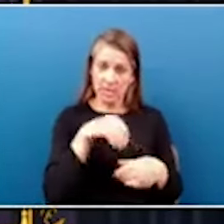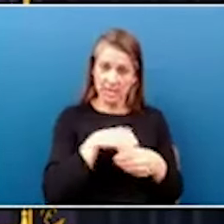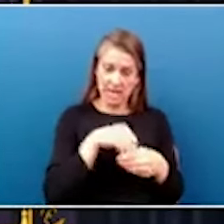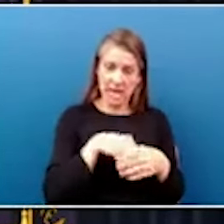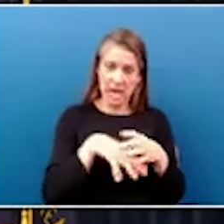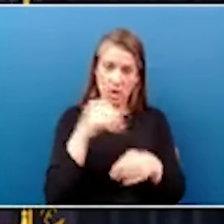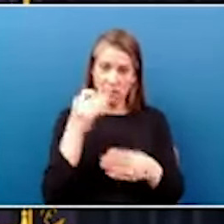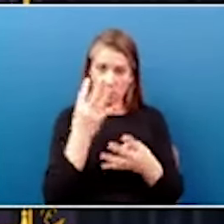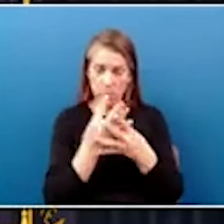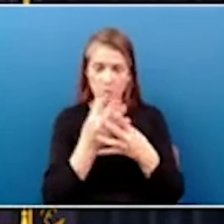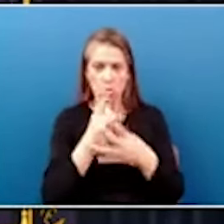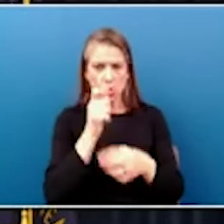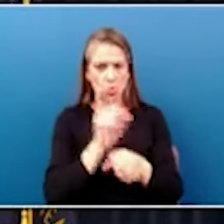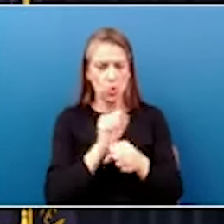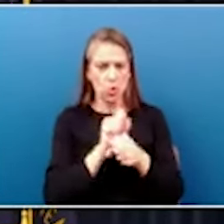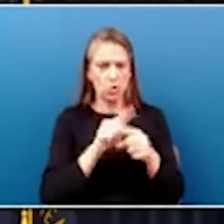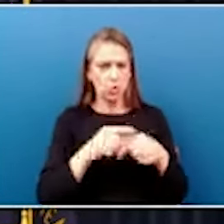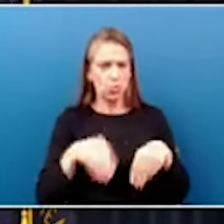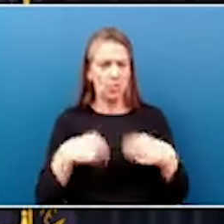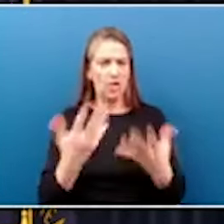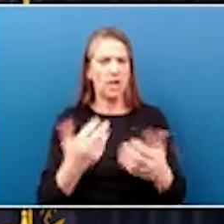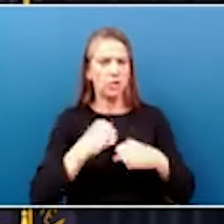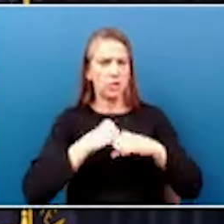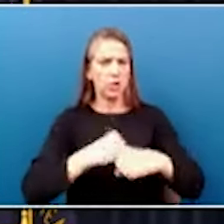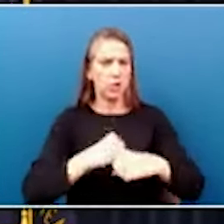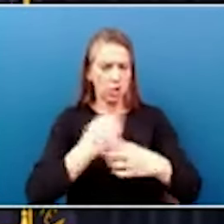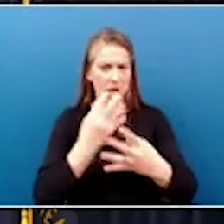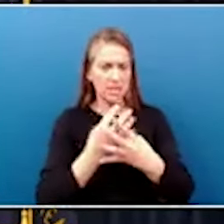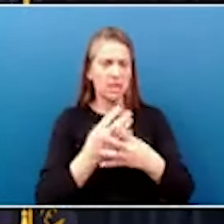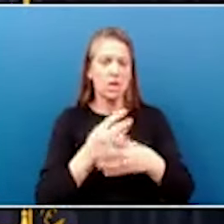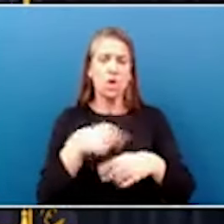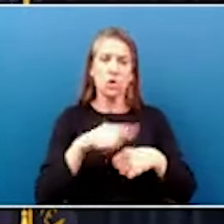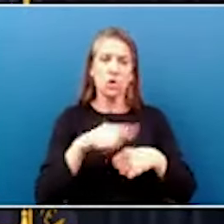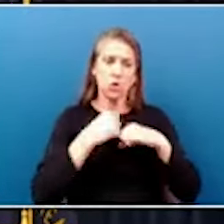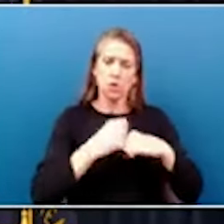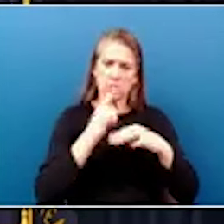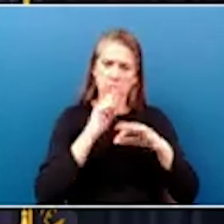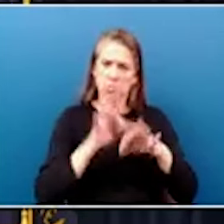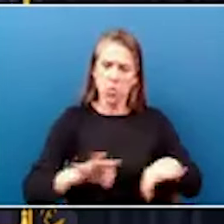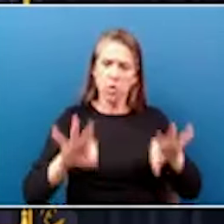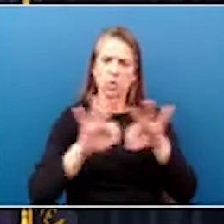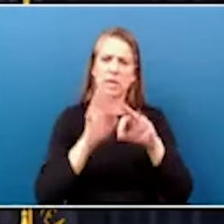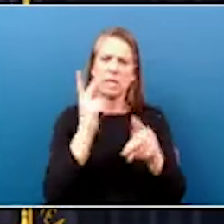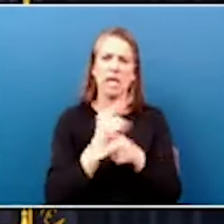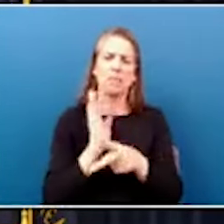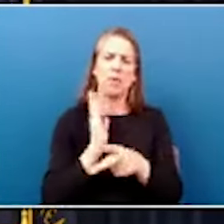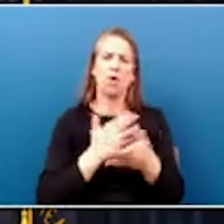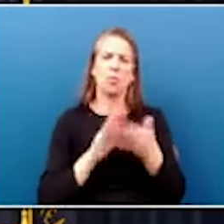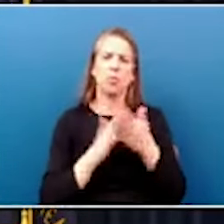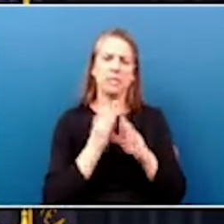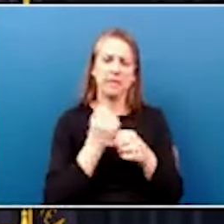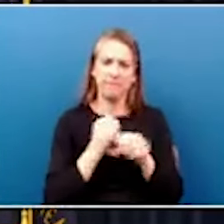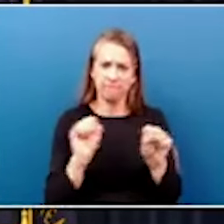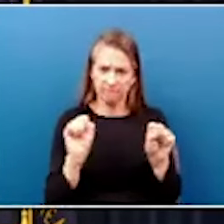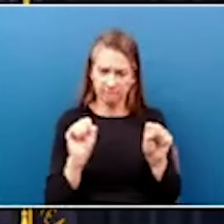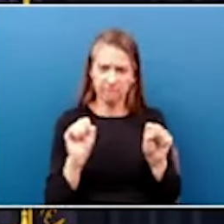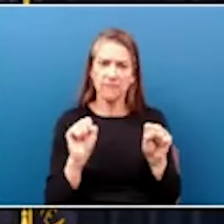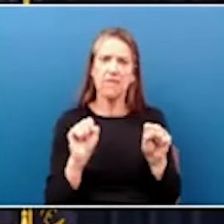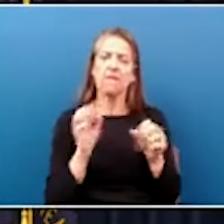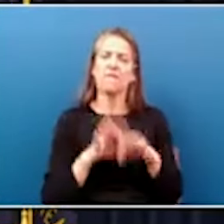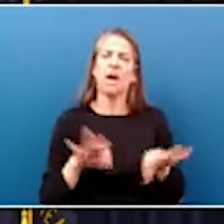are working to provide secure custody security security that is critical to keeping our community safe and vital to the